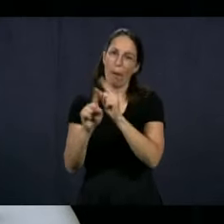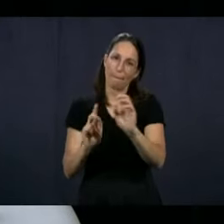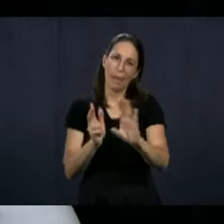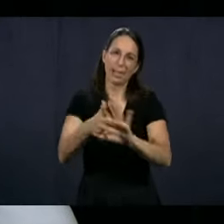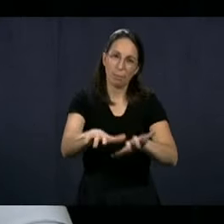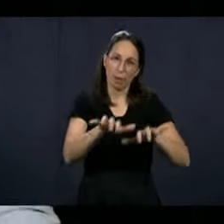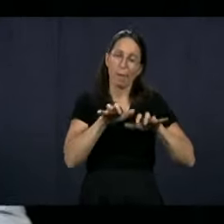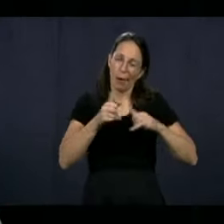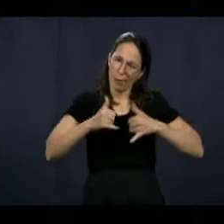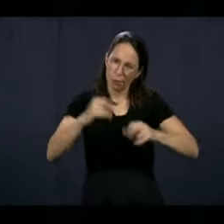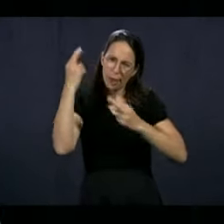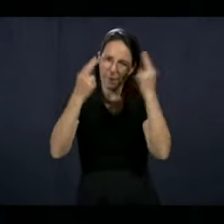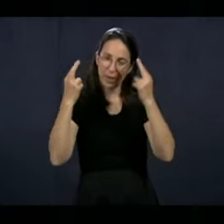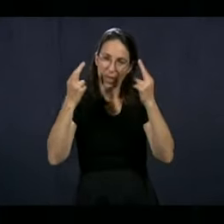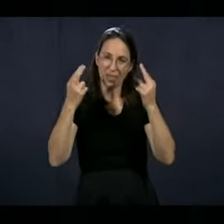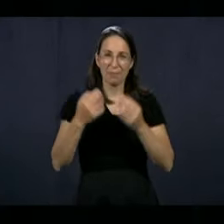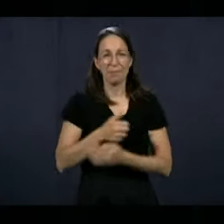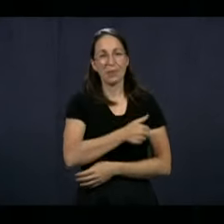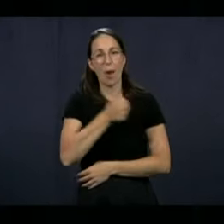still working on all that.